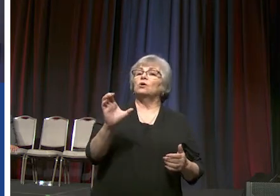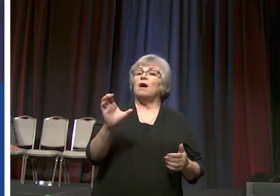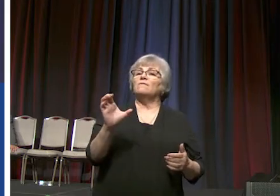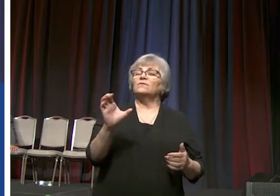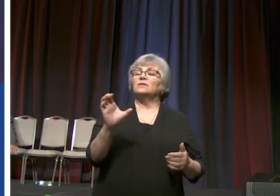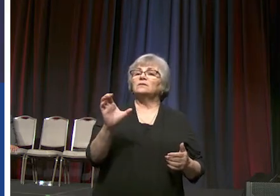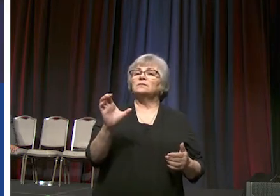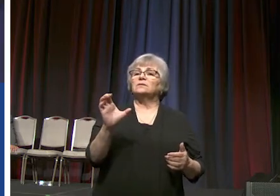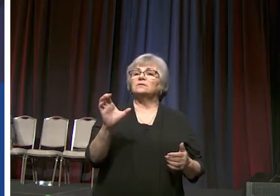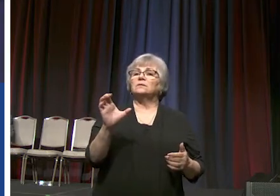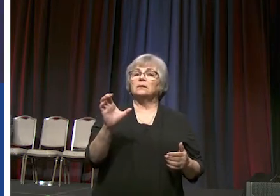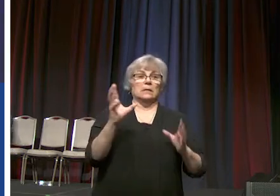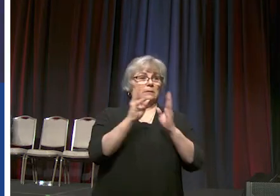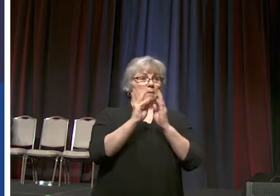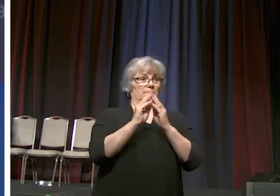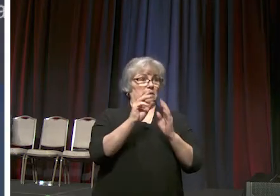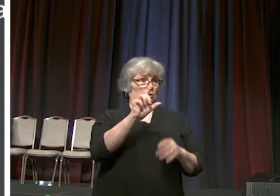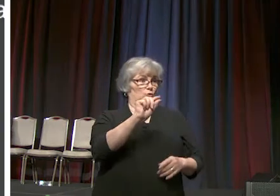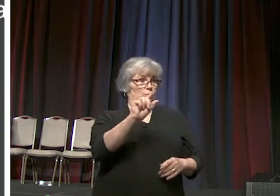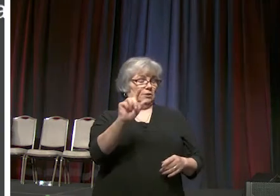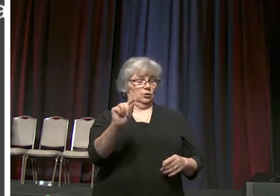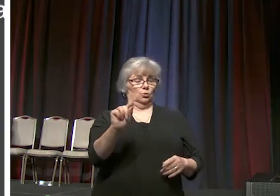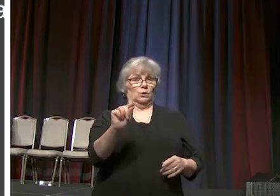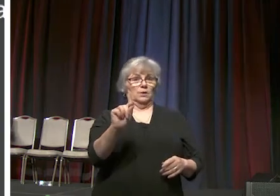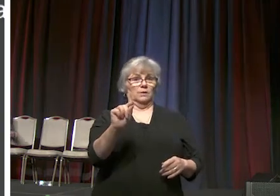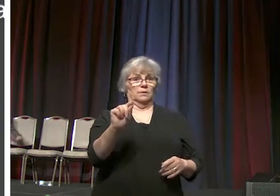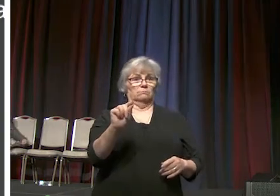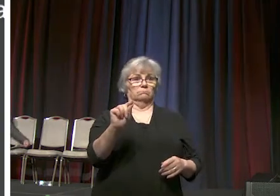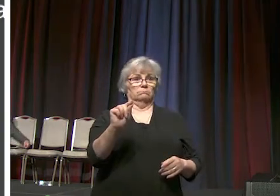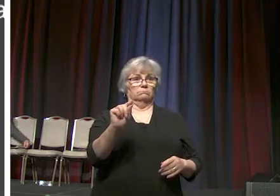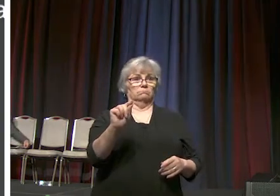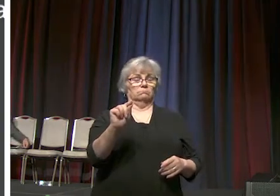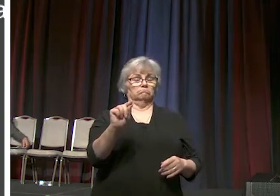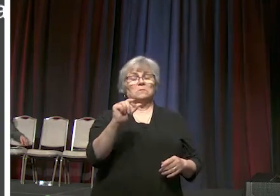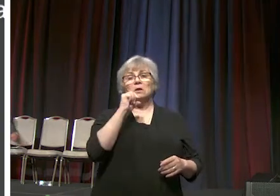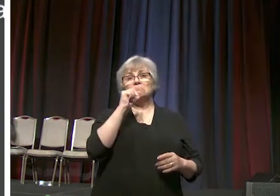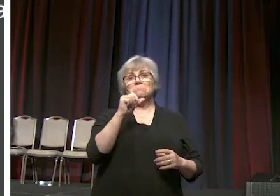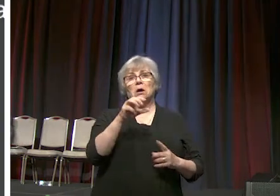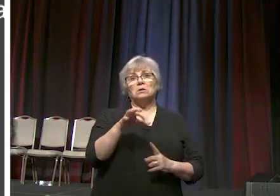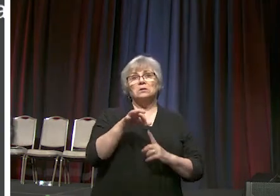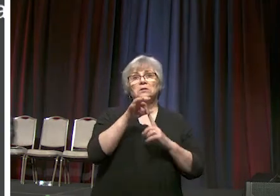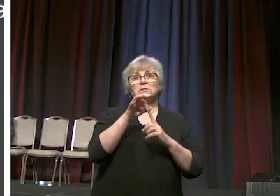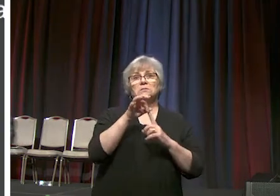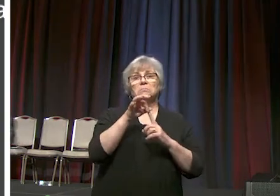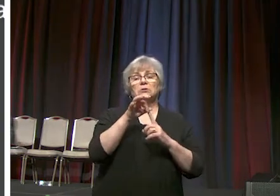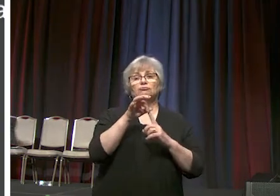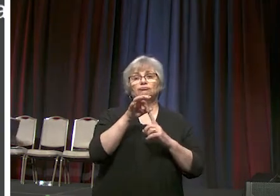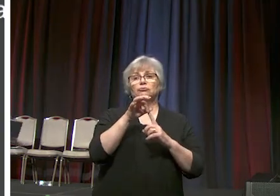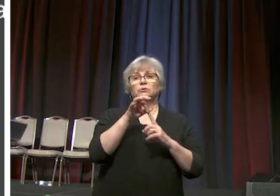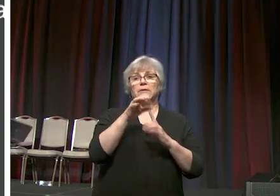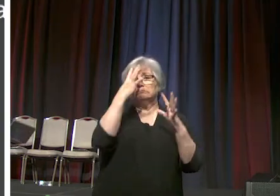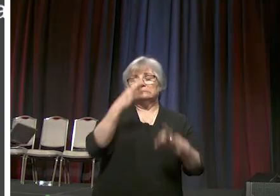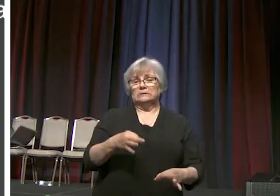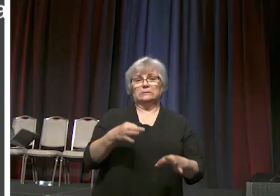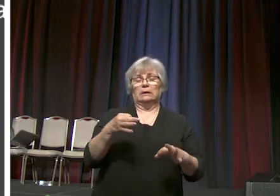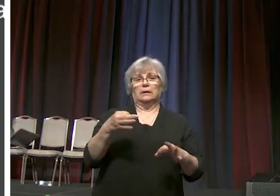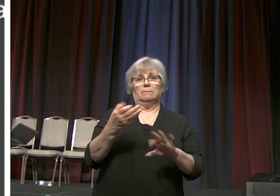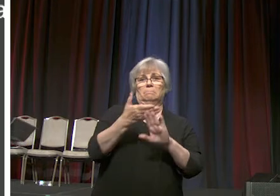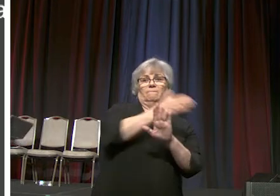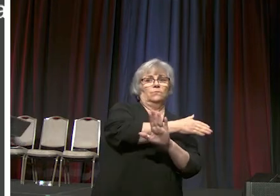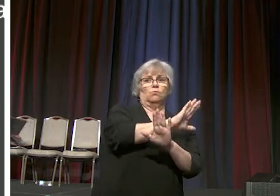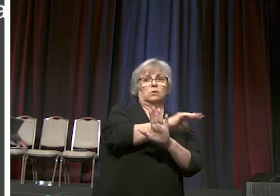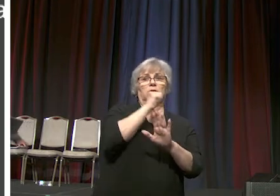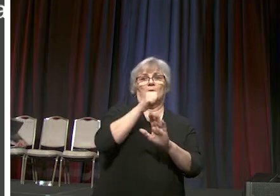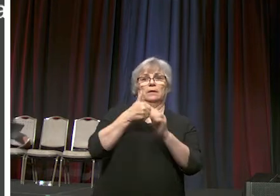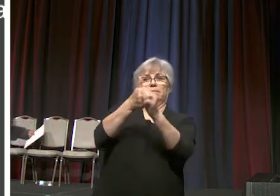that will meet in 2020 is not especially bound by anything previously decided uh